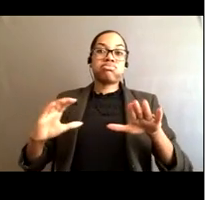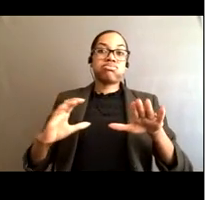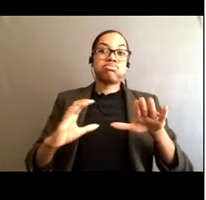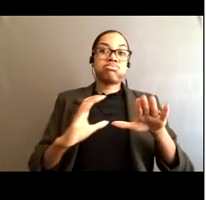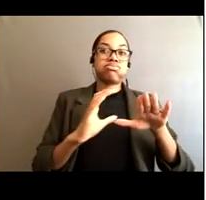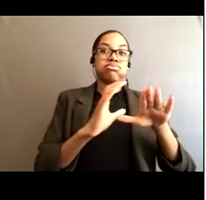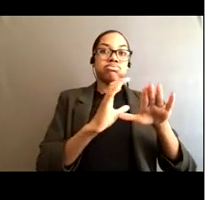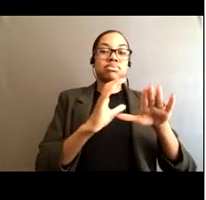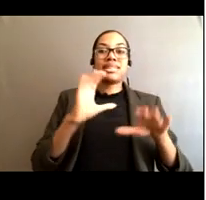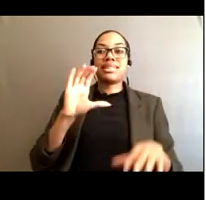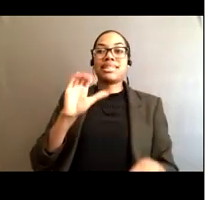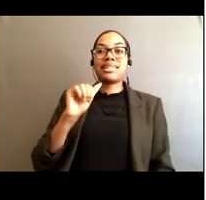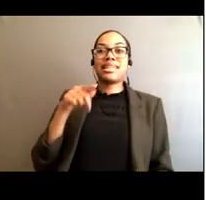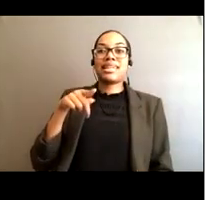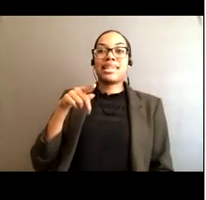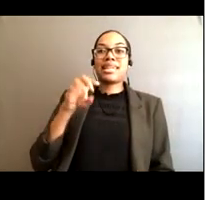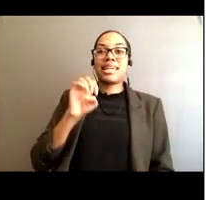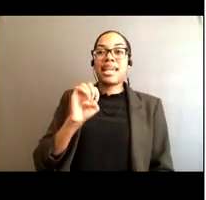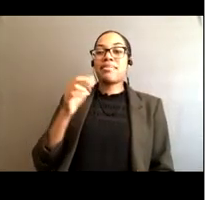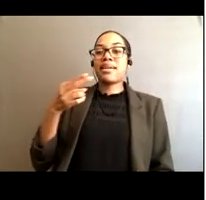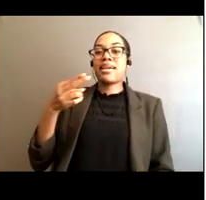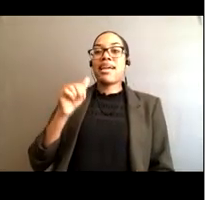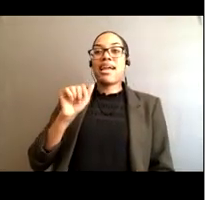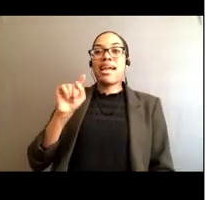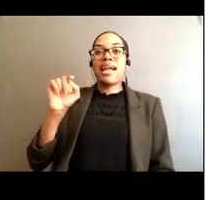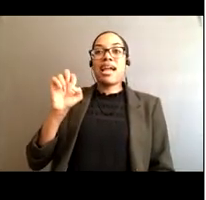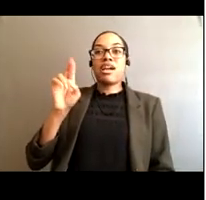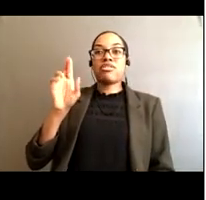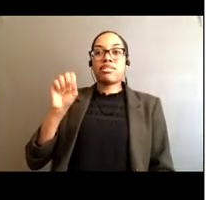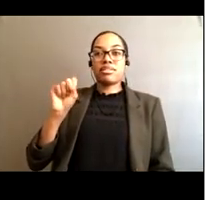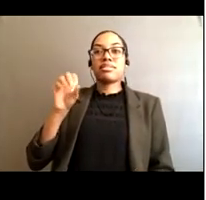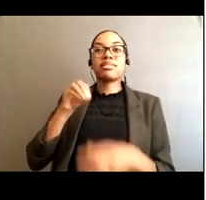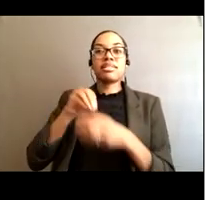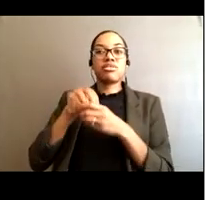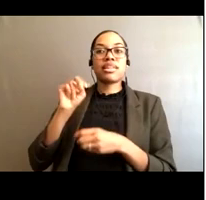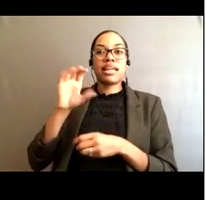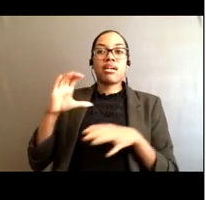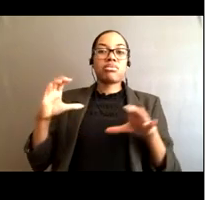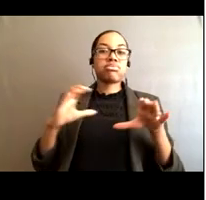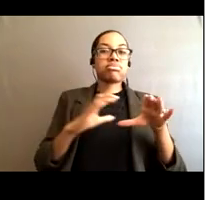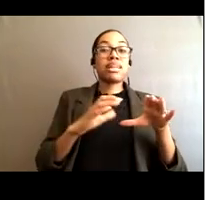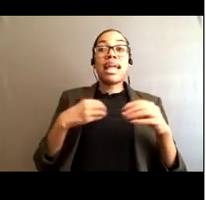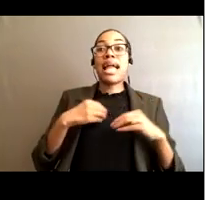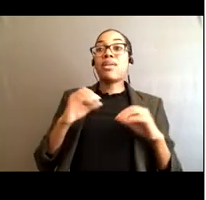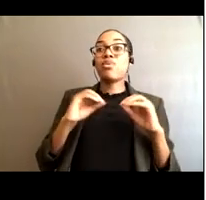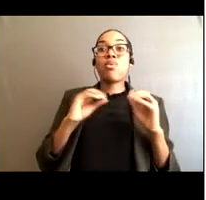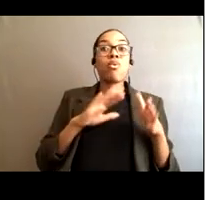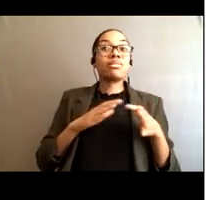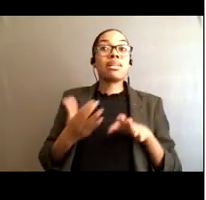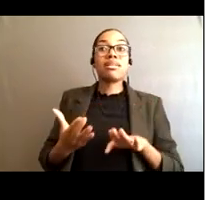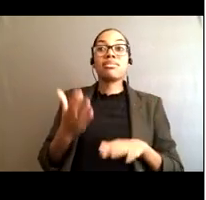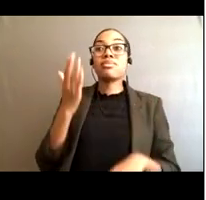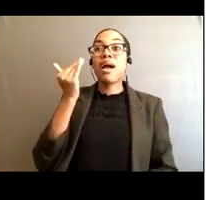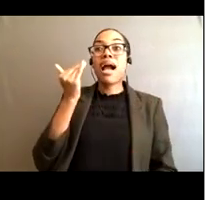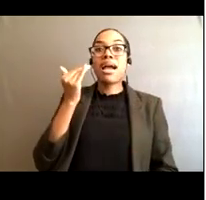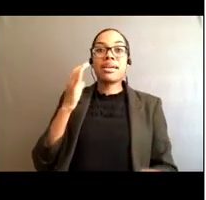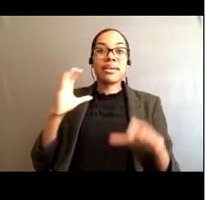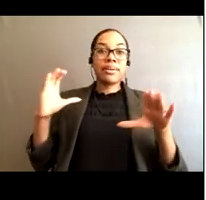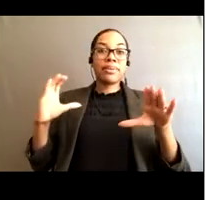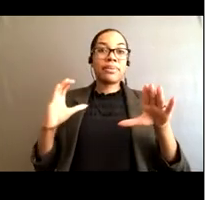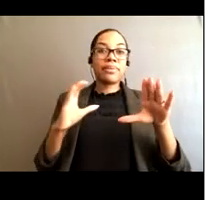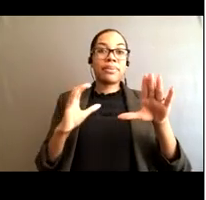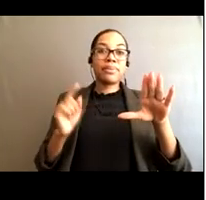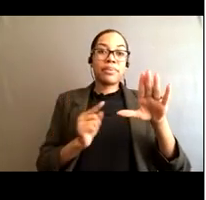deaths in the Carolinas, while Lorenzo over 2000 miles away had four. And